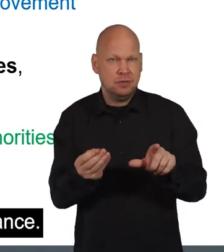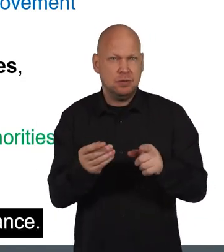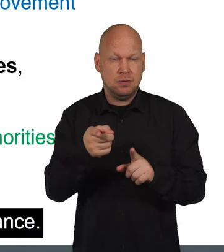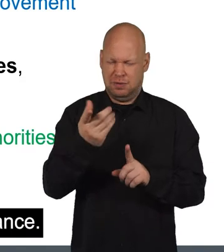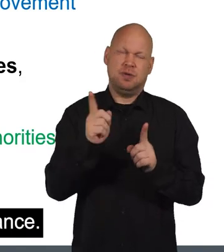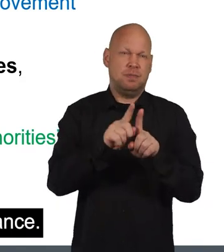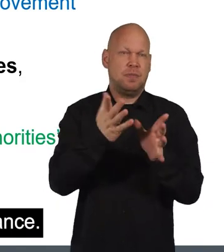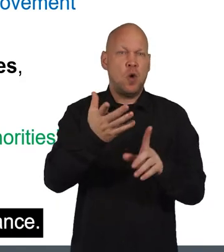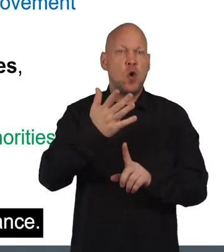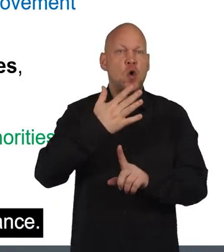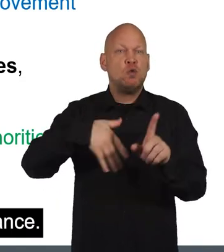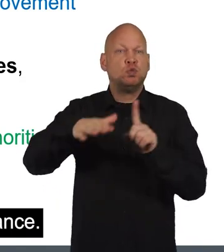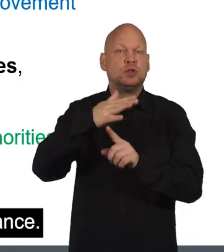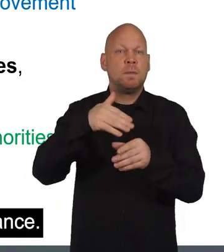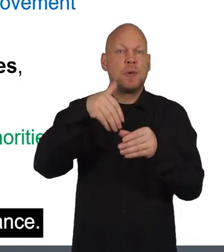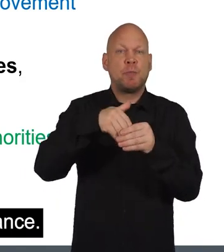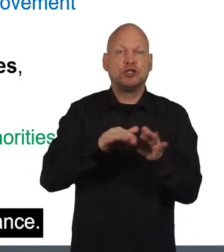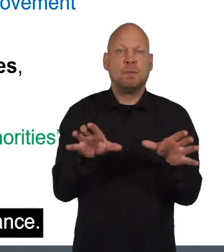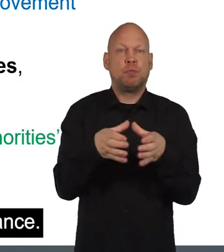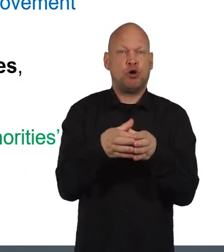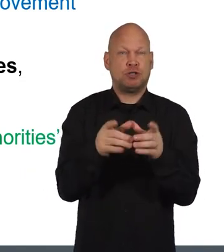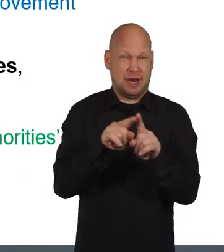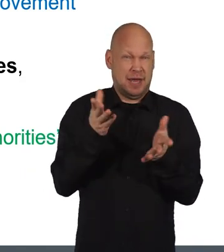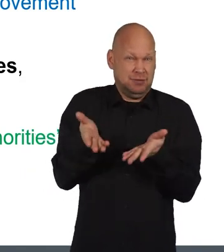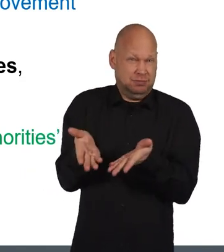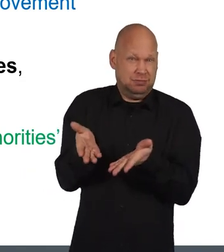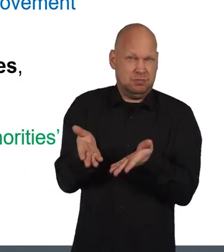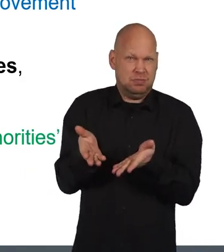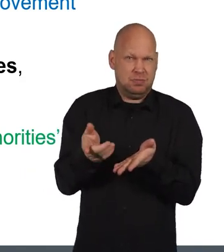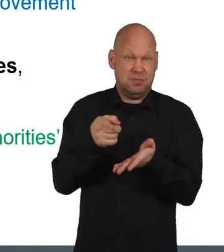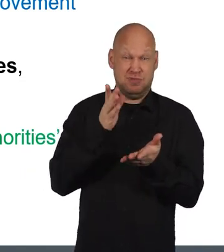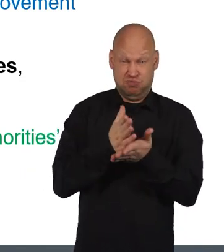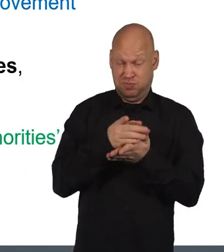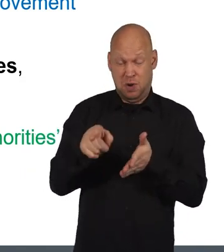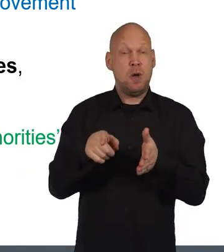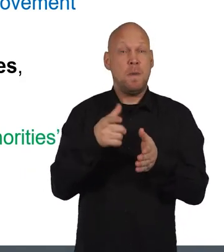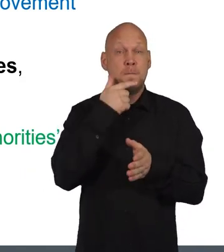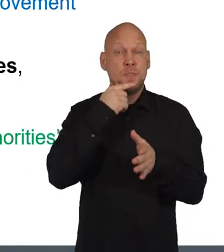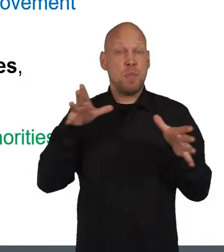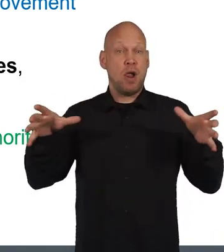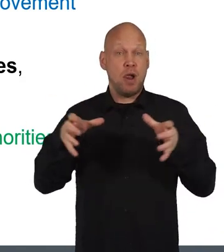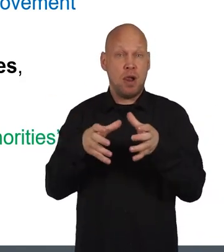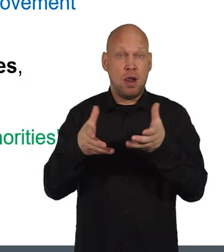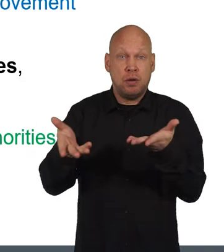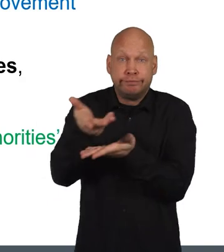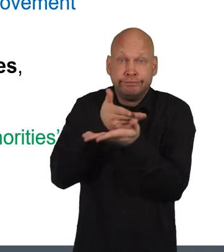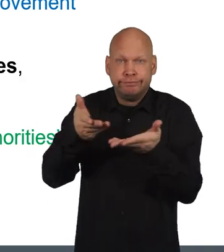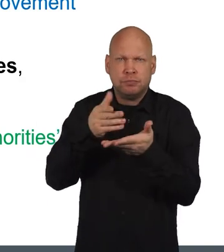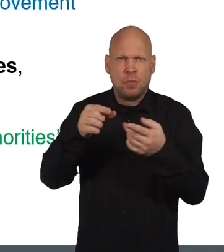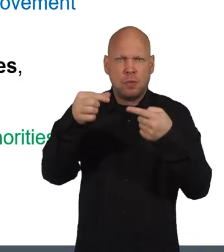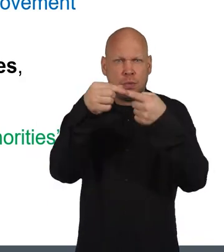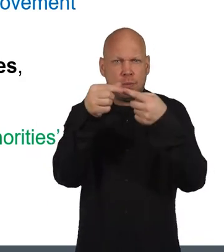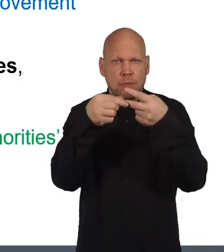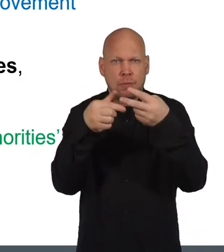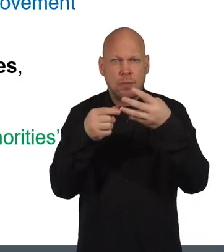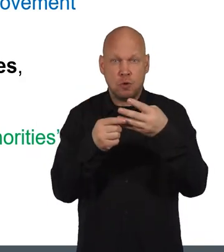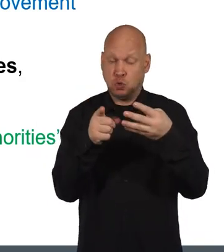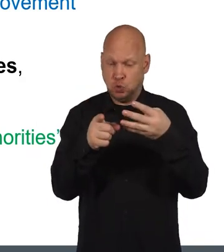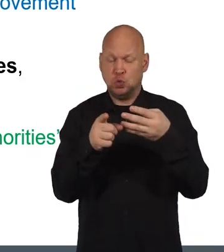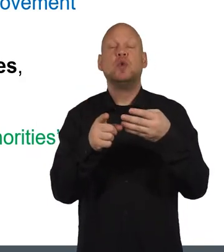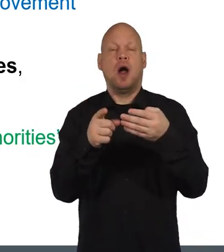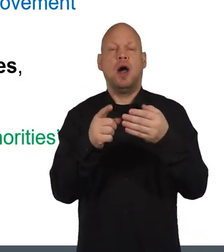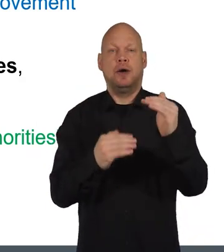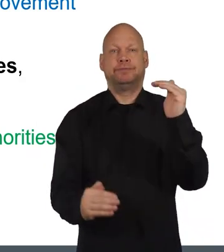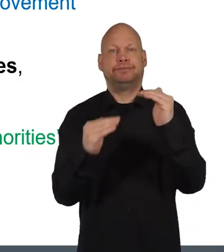Take community participation body for instance. A group of people has to meet certain conditions to make a